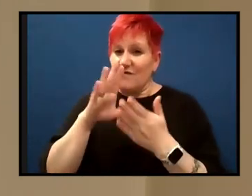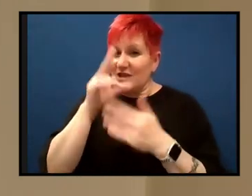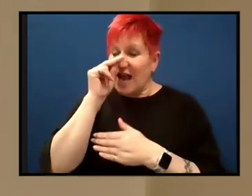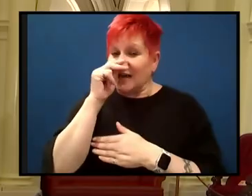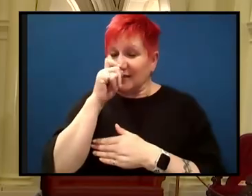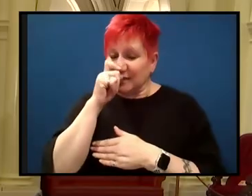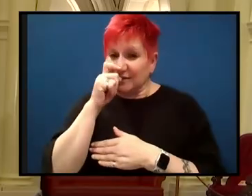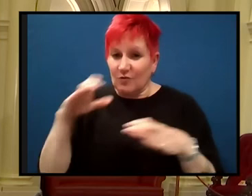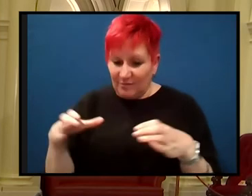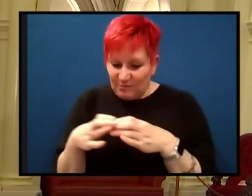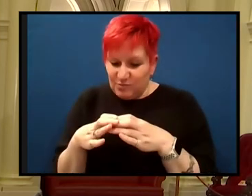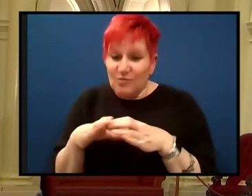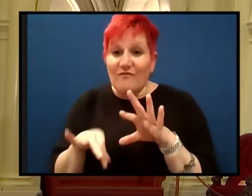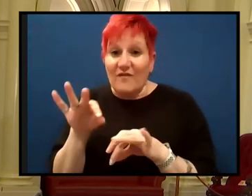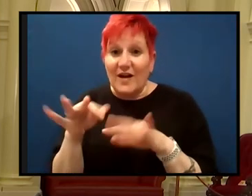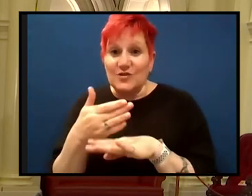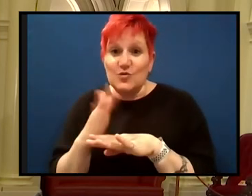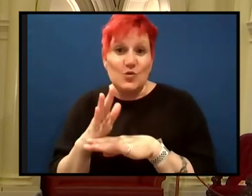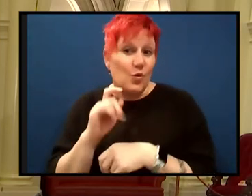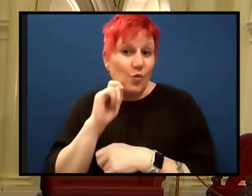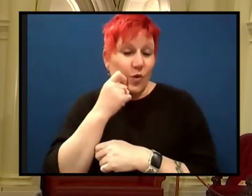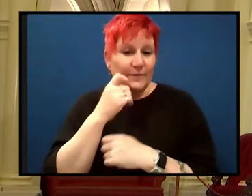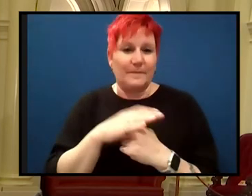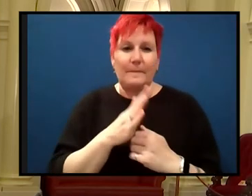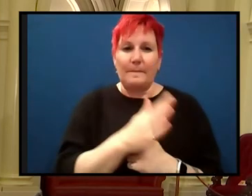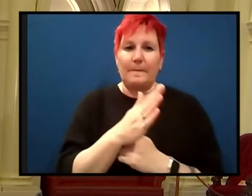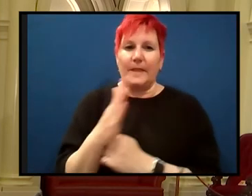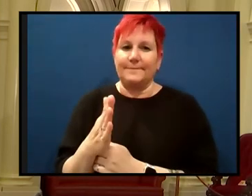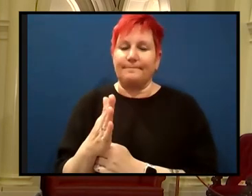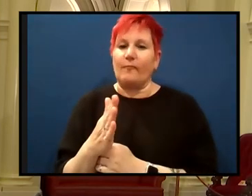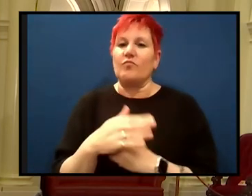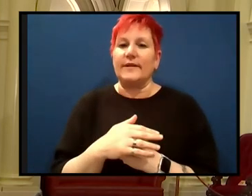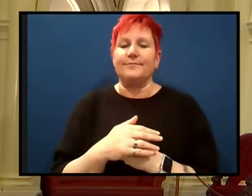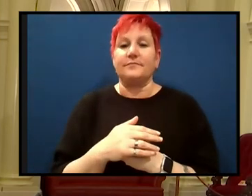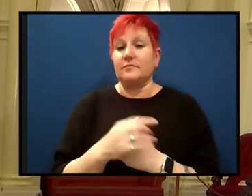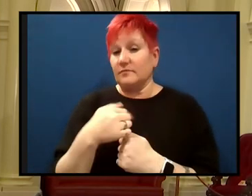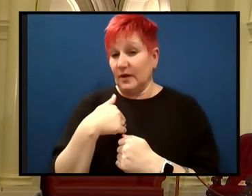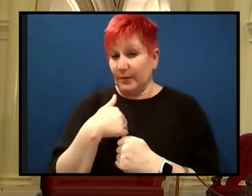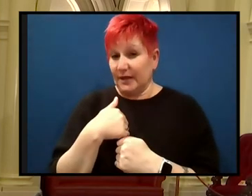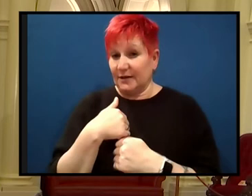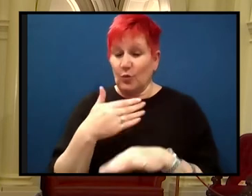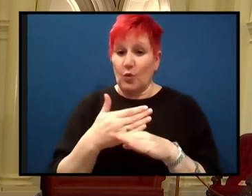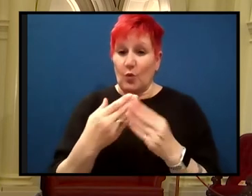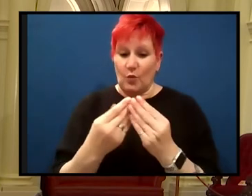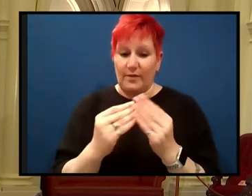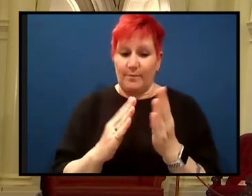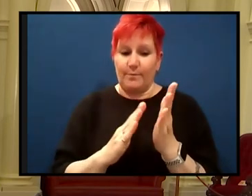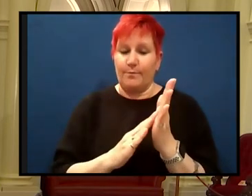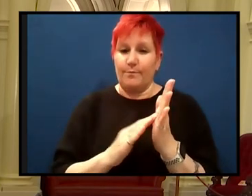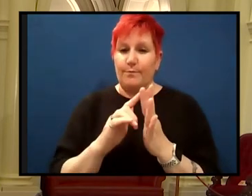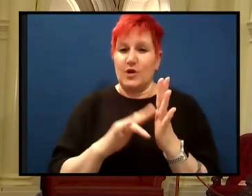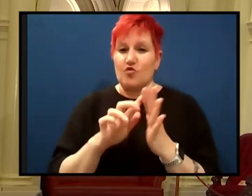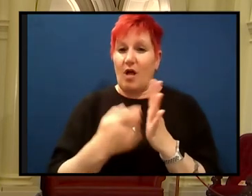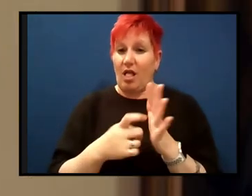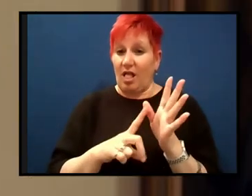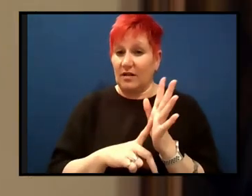Neil? Well, I'm, I'm a mineralogist. I work with minerals and, uh, I, uh, I don't think it would amount to a